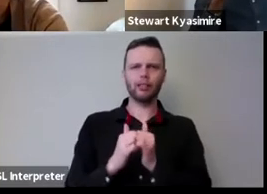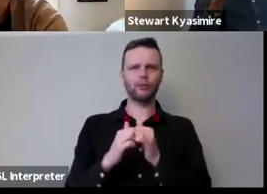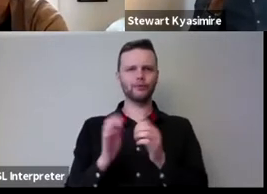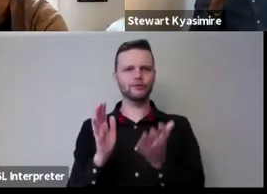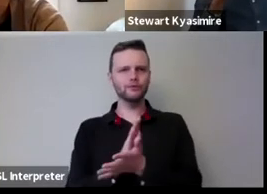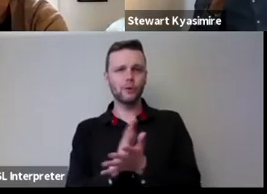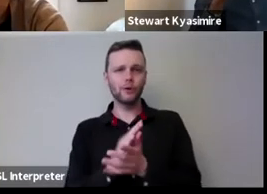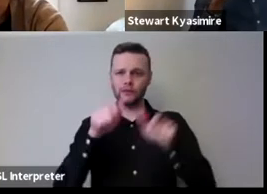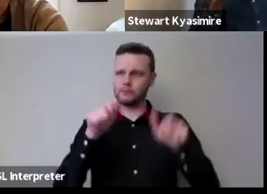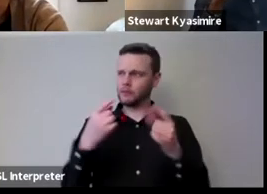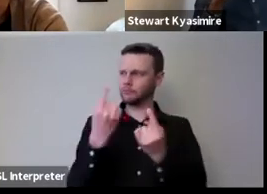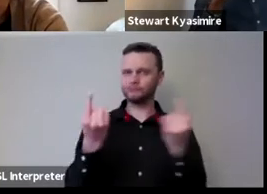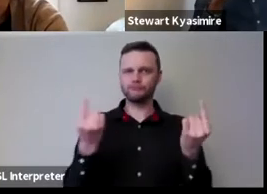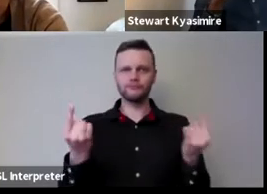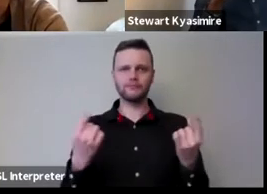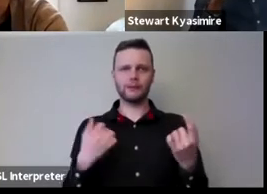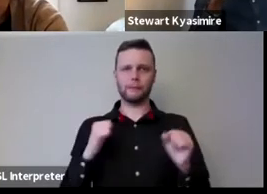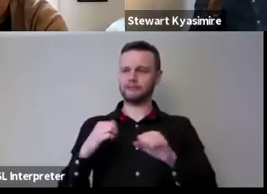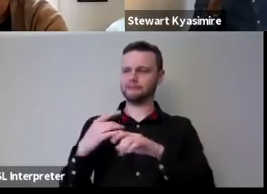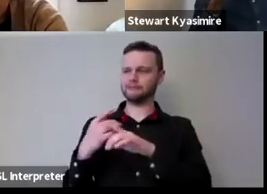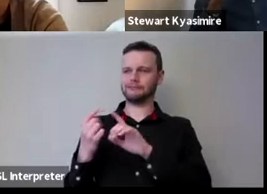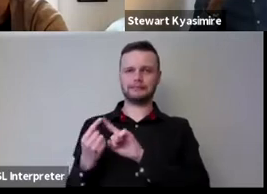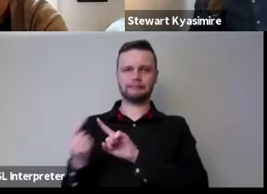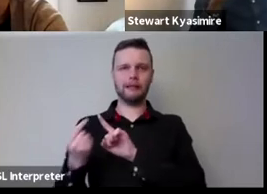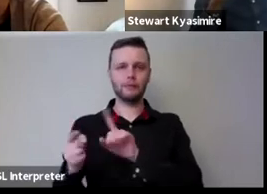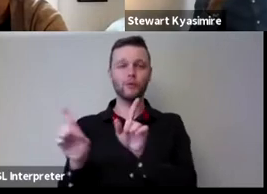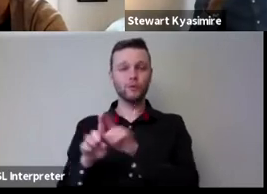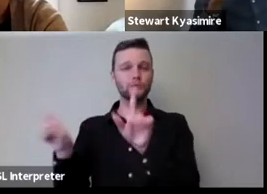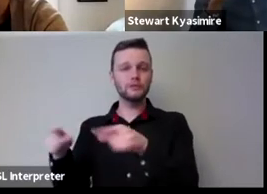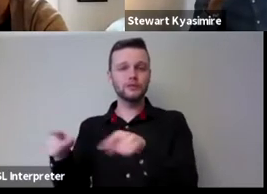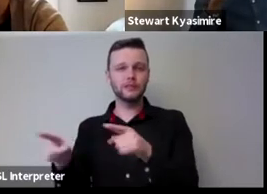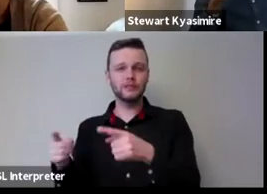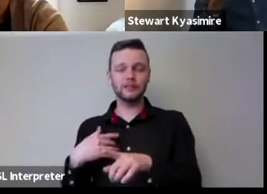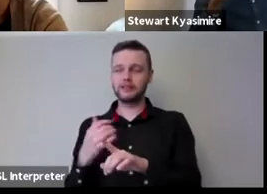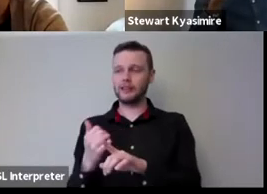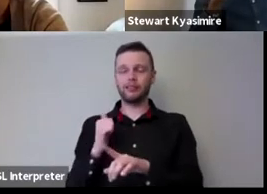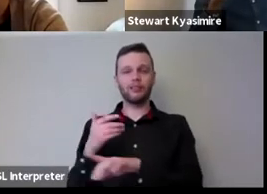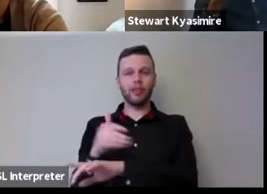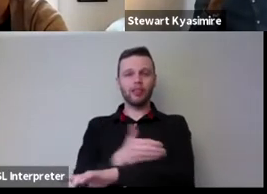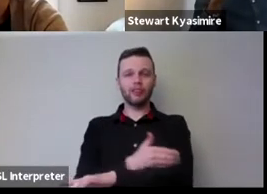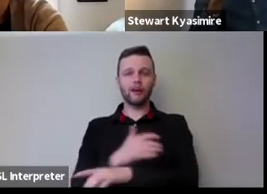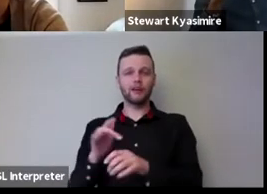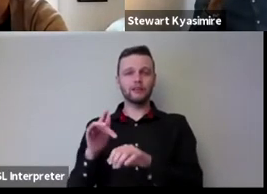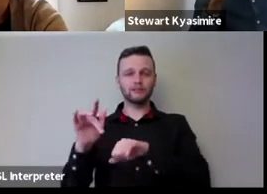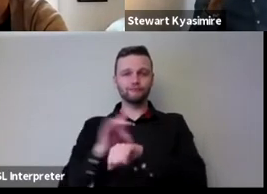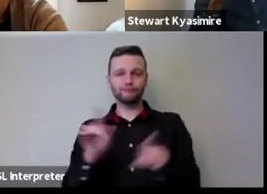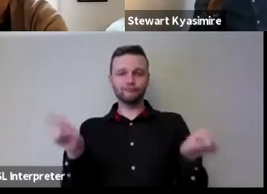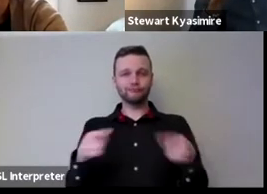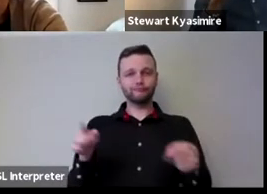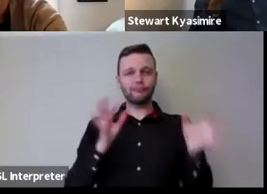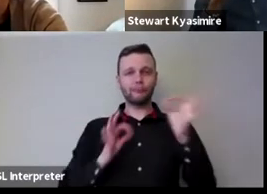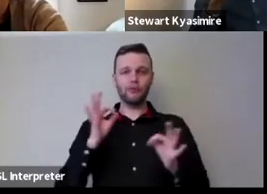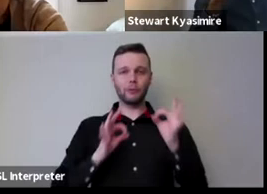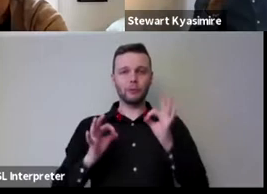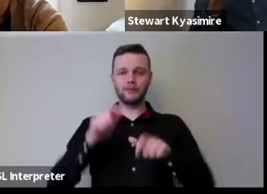me and and they're being done by my neighbours many of whom are also musicians are back garden gigs for people who are shielding and that's been the things that